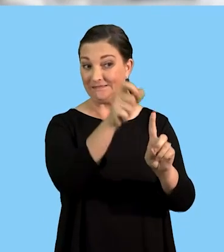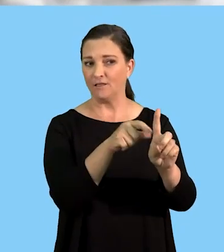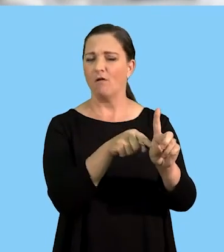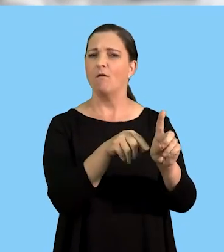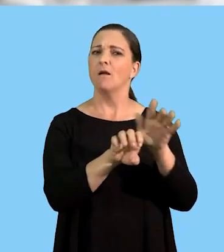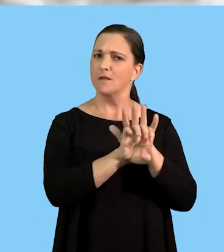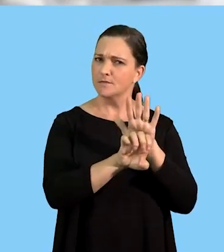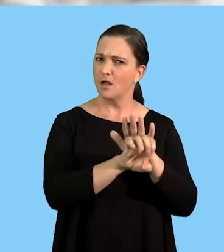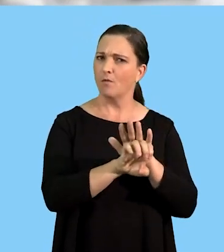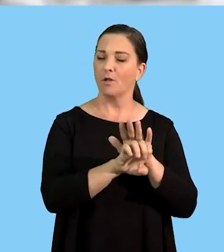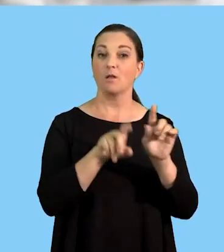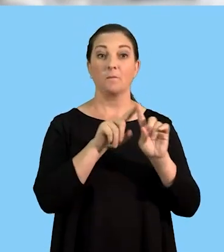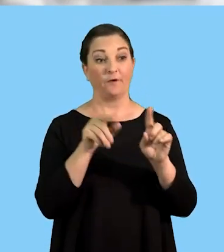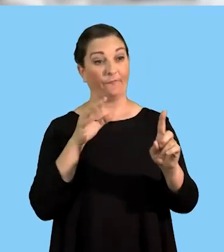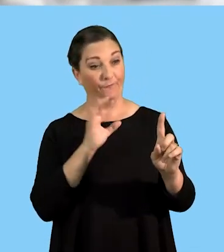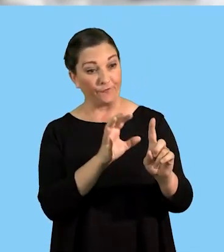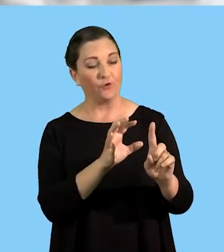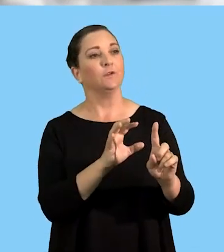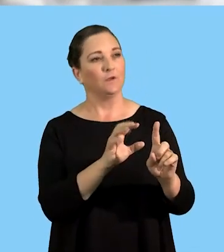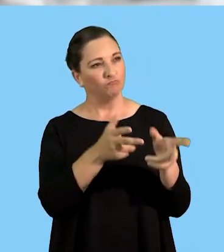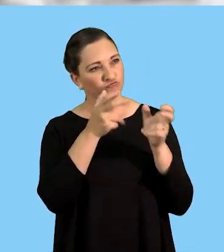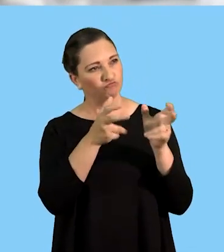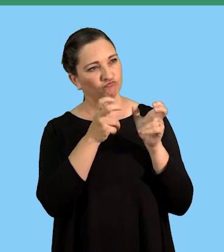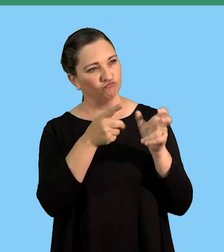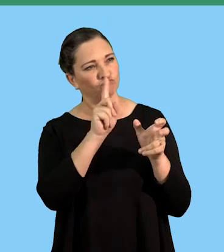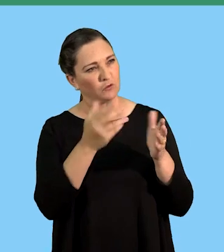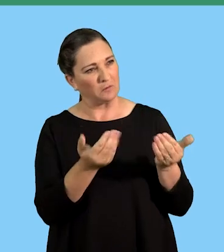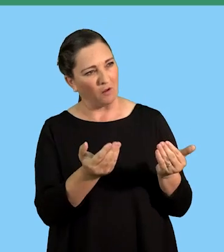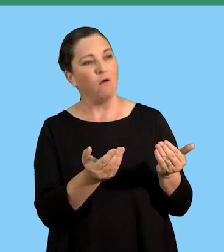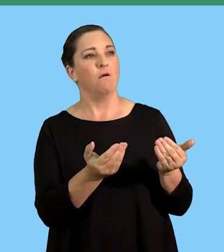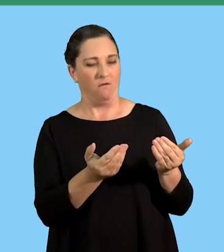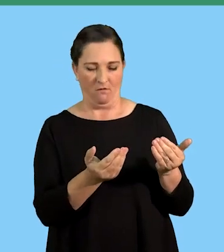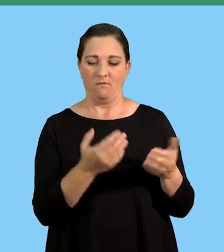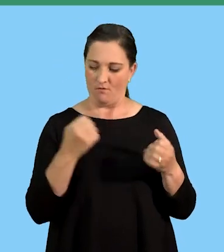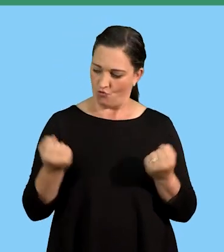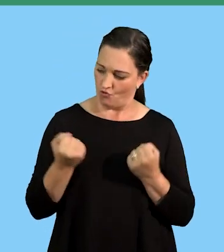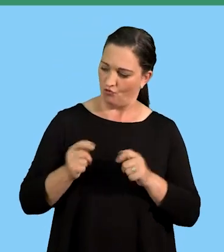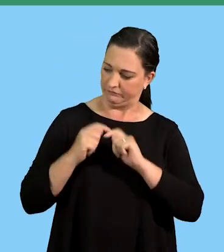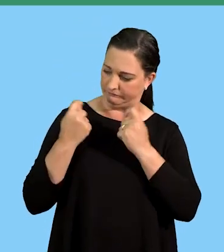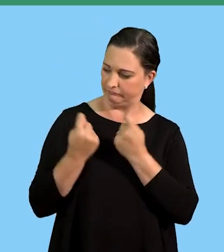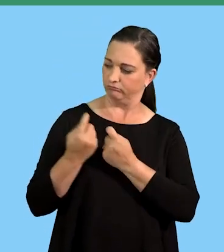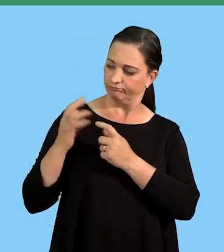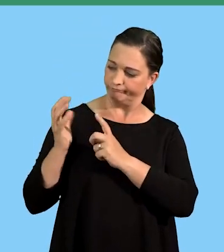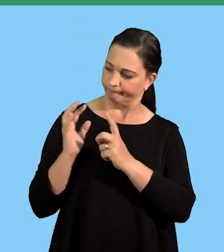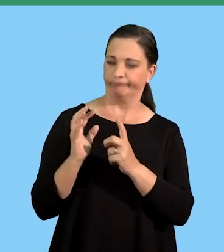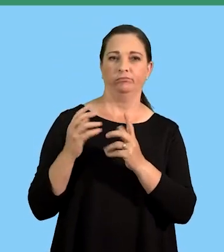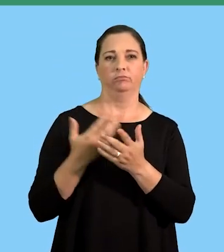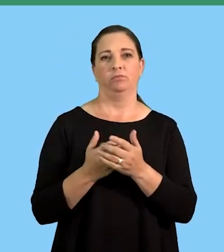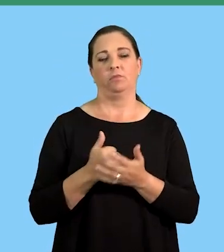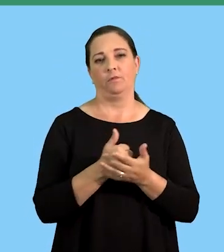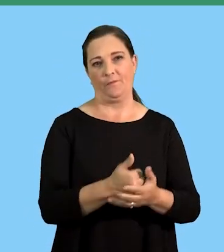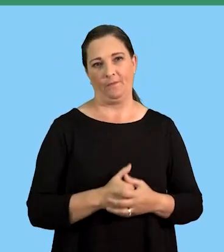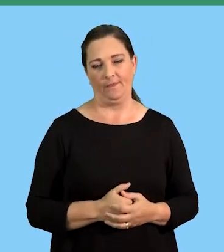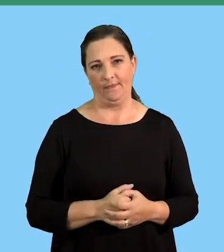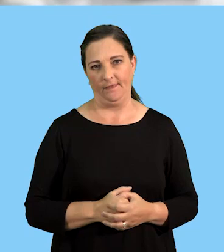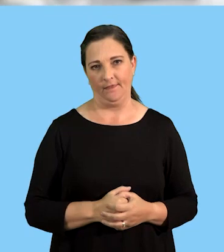but the follower is expected to listen to what is expected of them and they should be willing to work as a team because they would